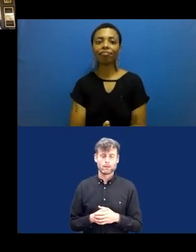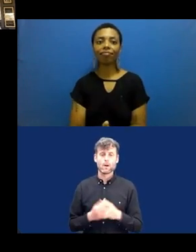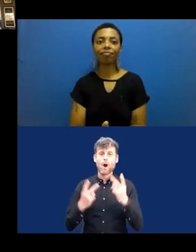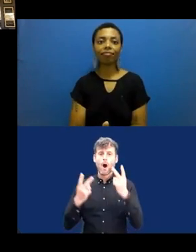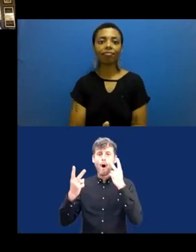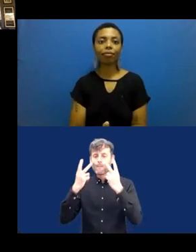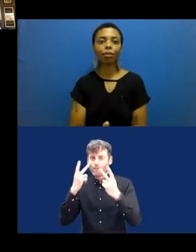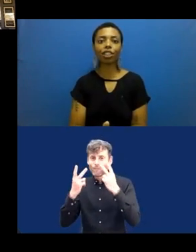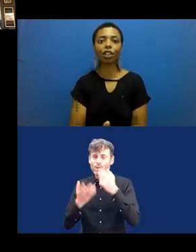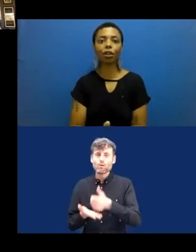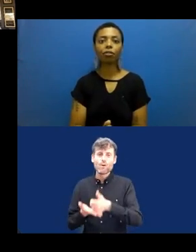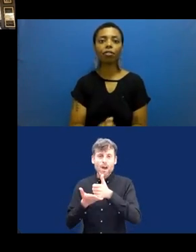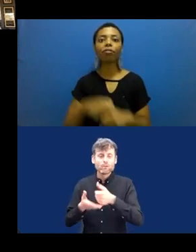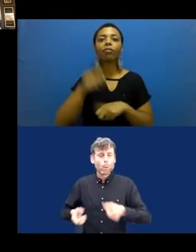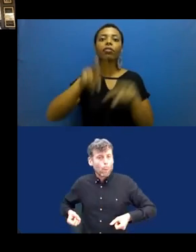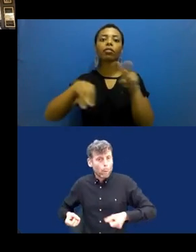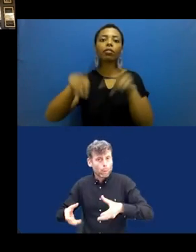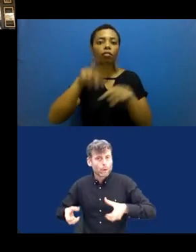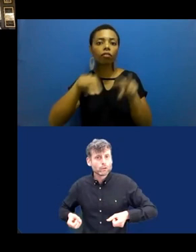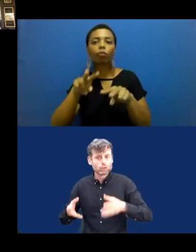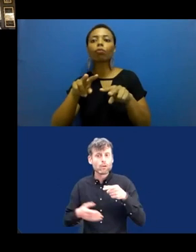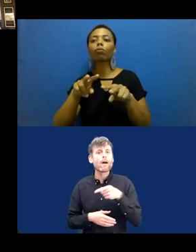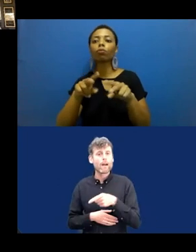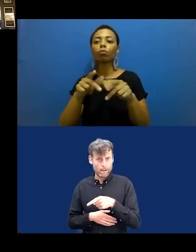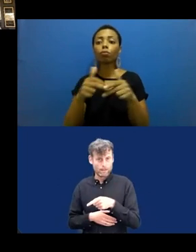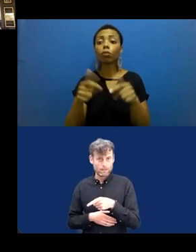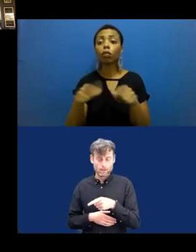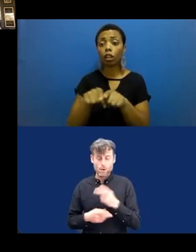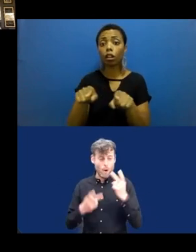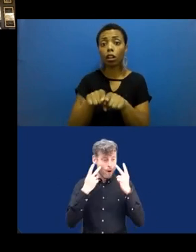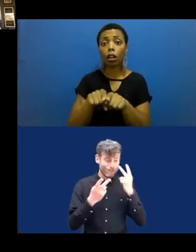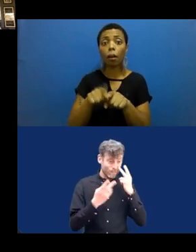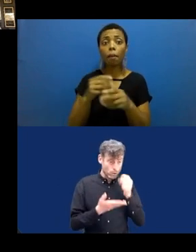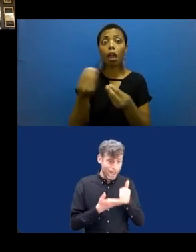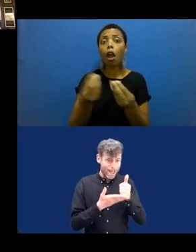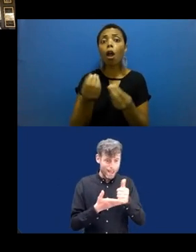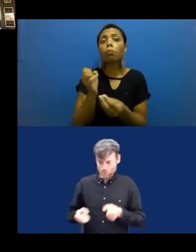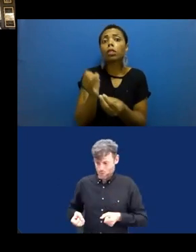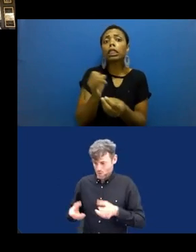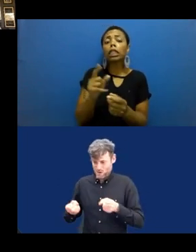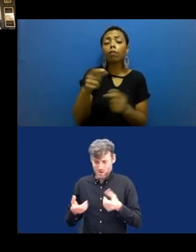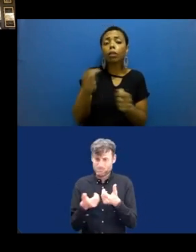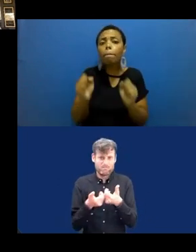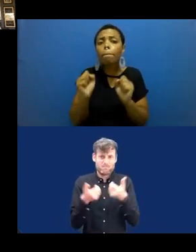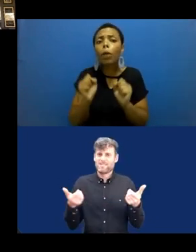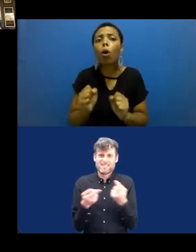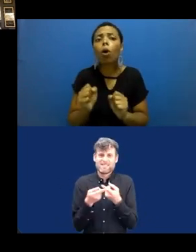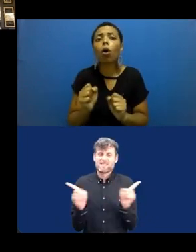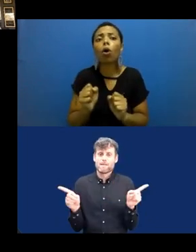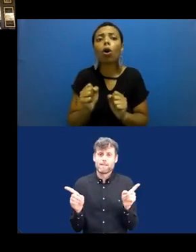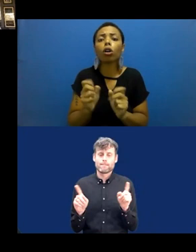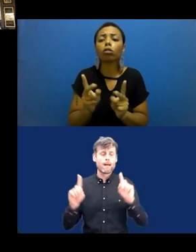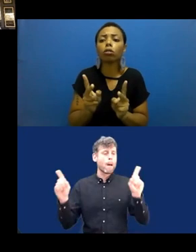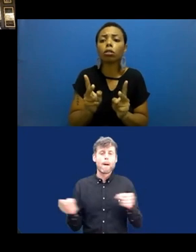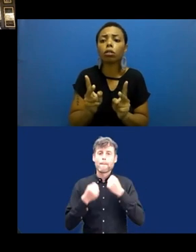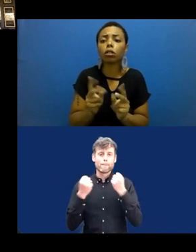wheelchair cannot compare one to the other. It's enough to see Rehacker and Düsseldorf,